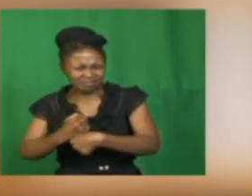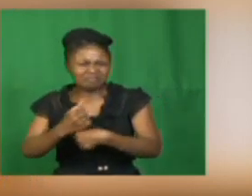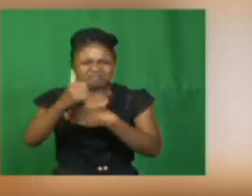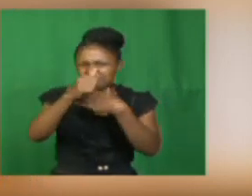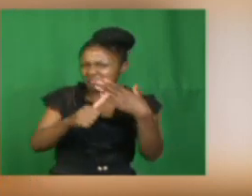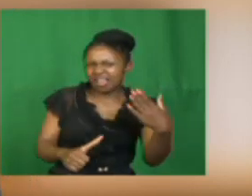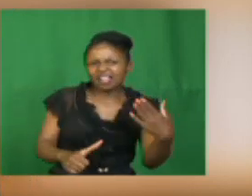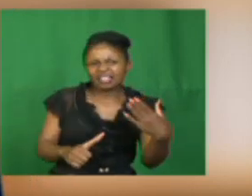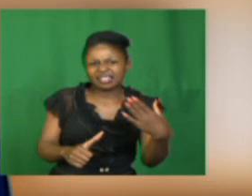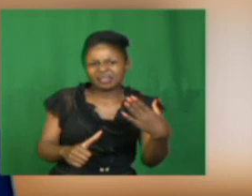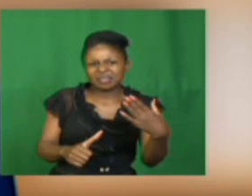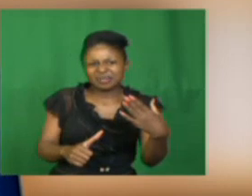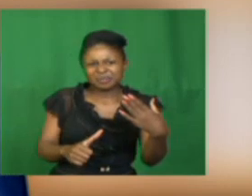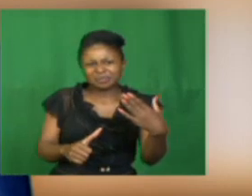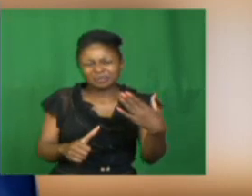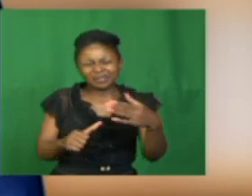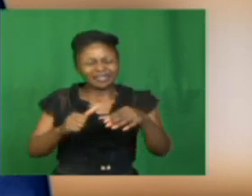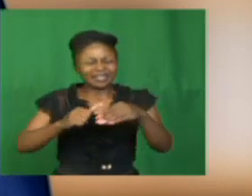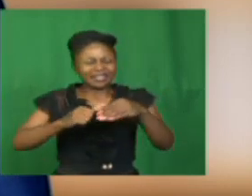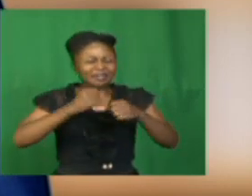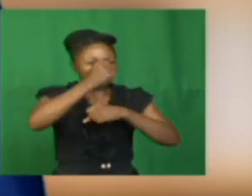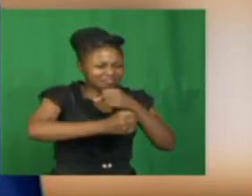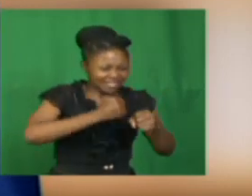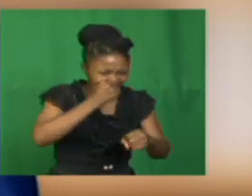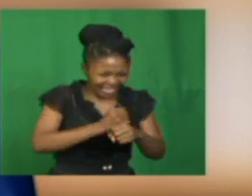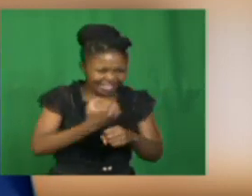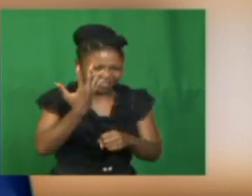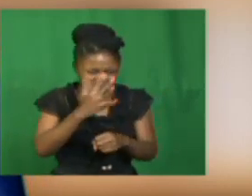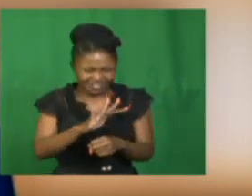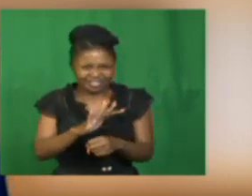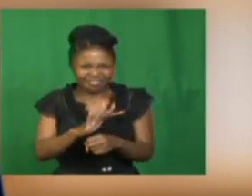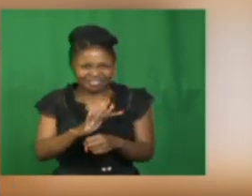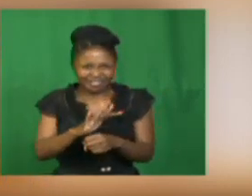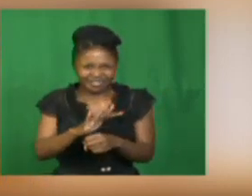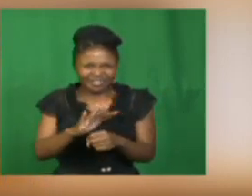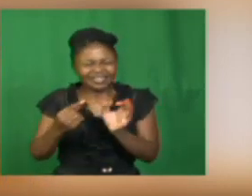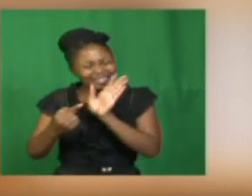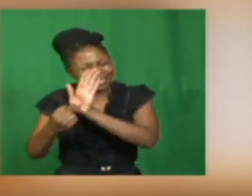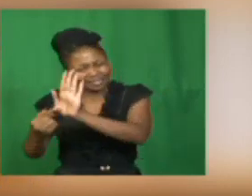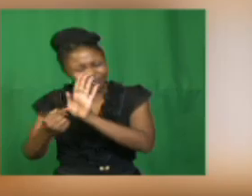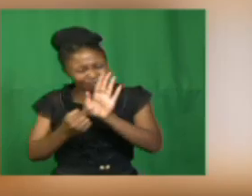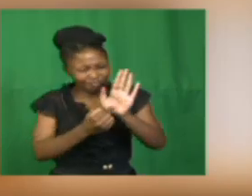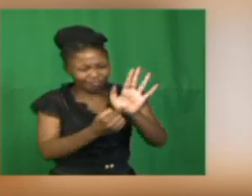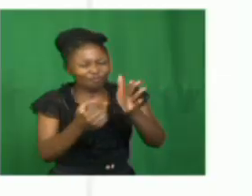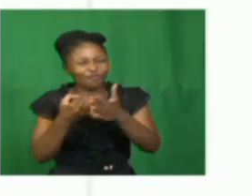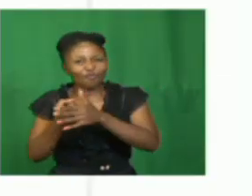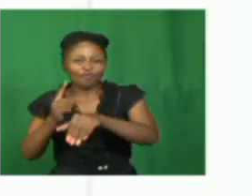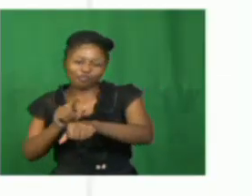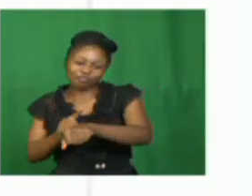it can be a season, or a year. Just to mention some few examples.